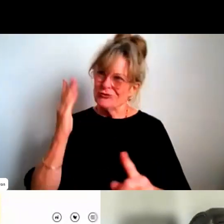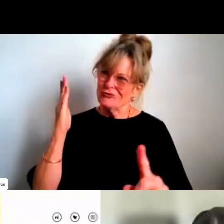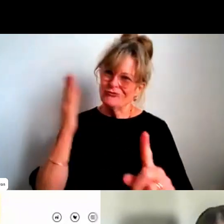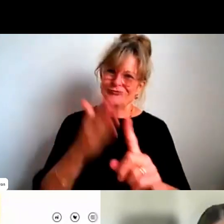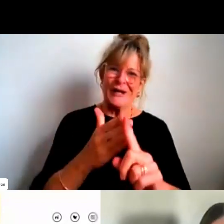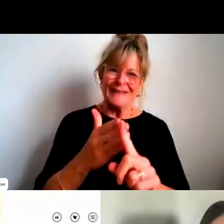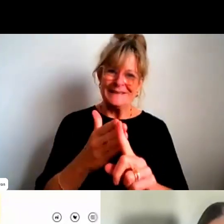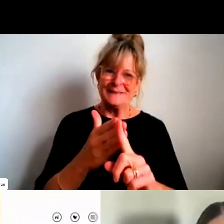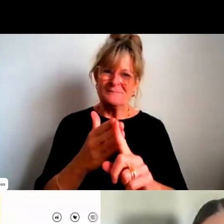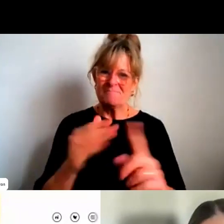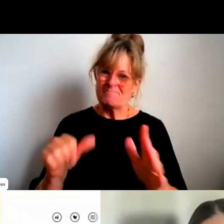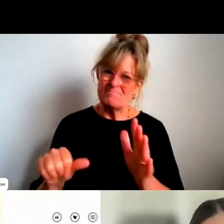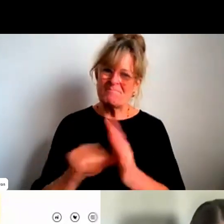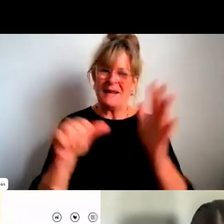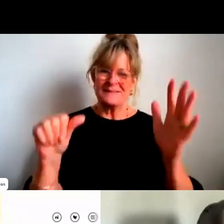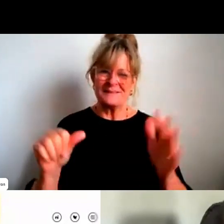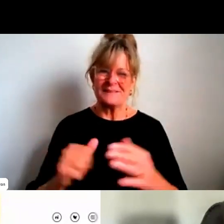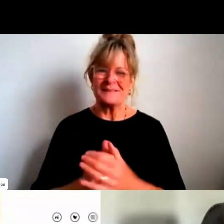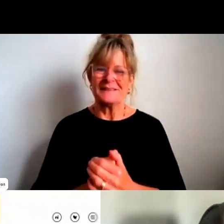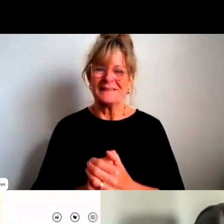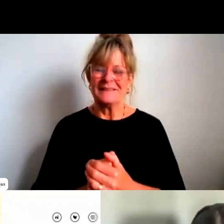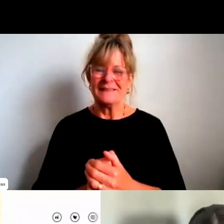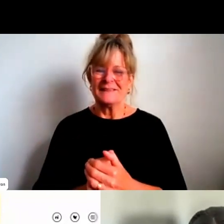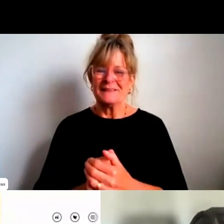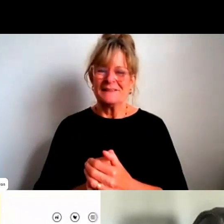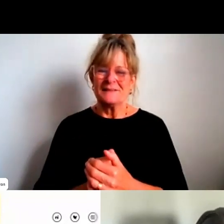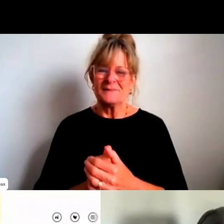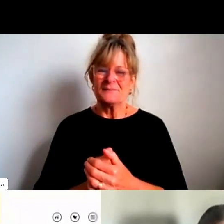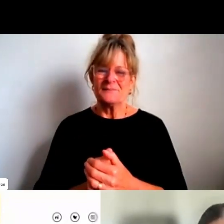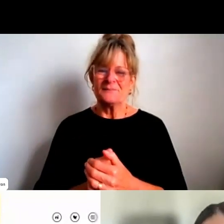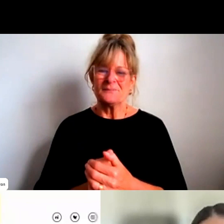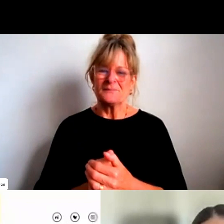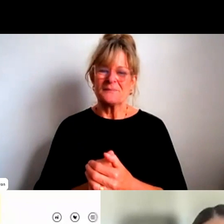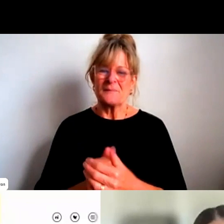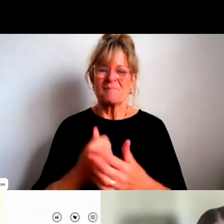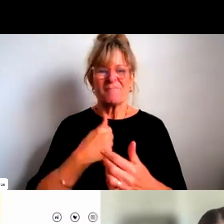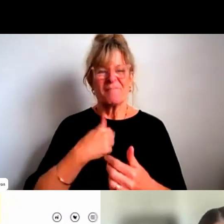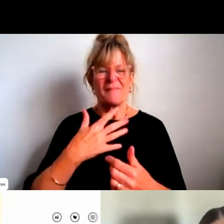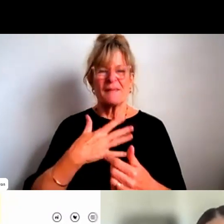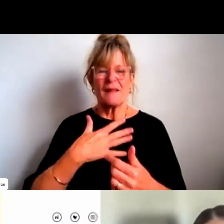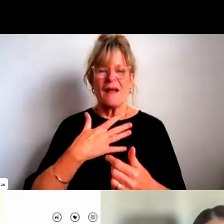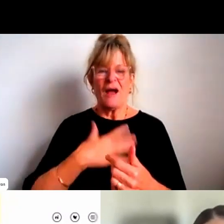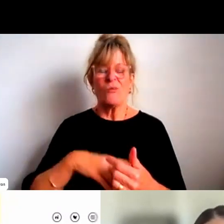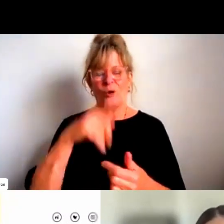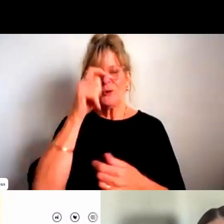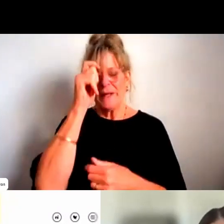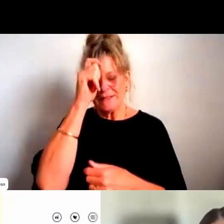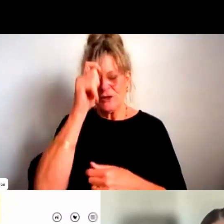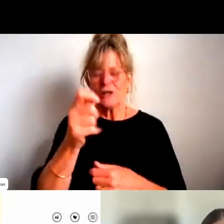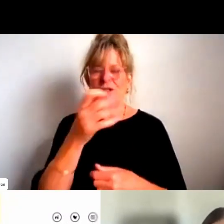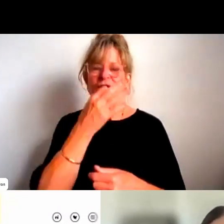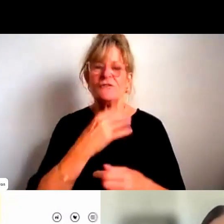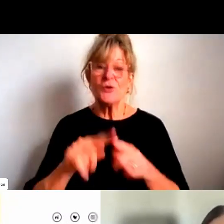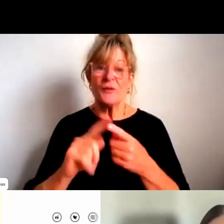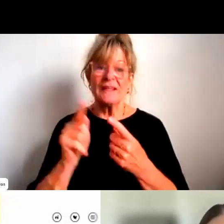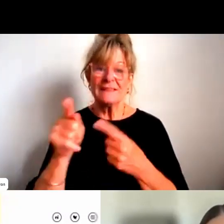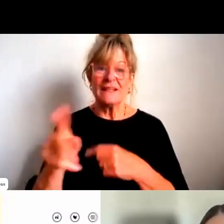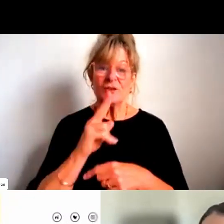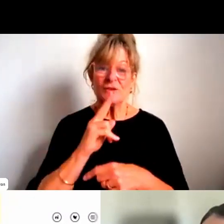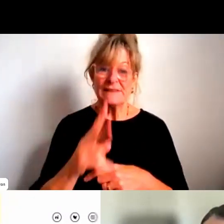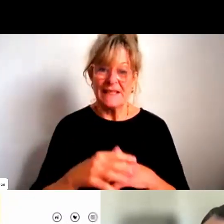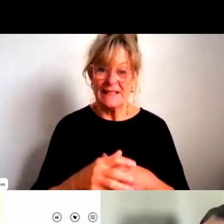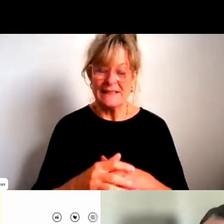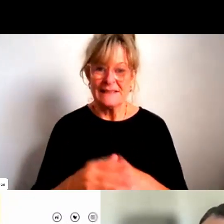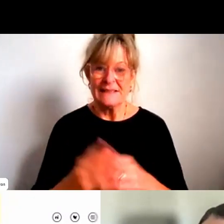Absolutely. How do you follow that? But I do want to acknowledge a couple of points, I guess, that you make and some of the work that I've